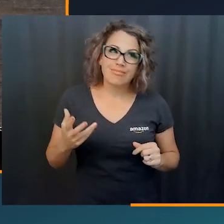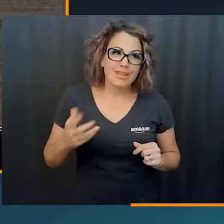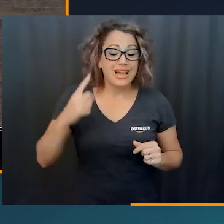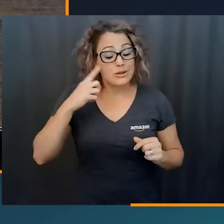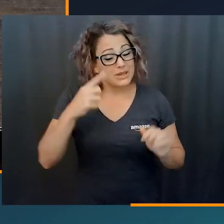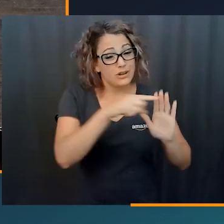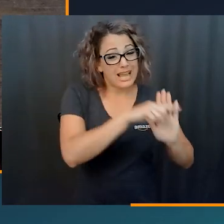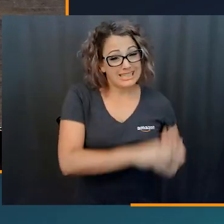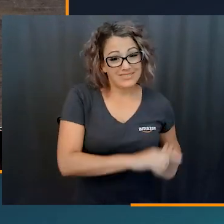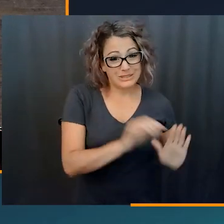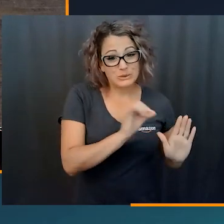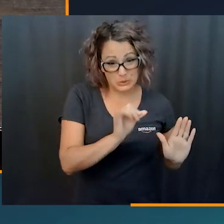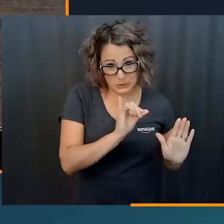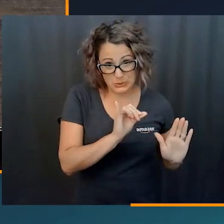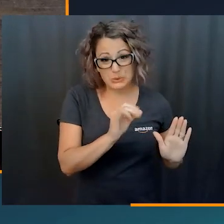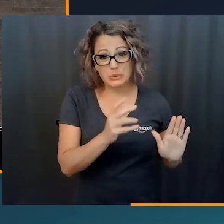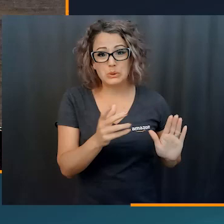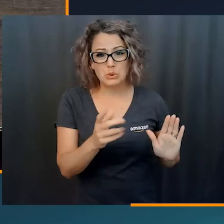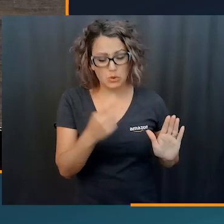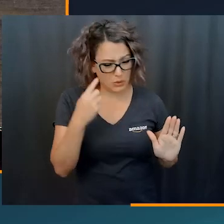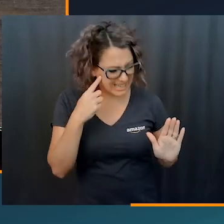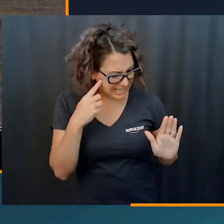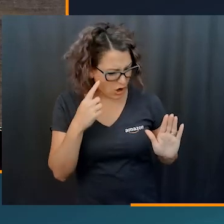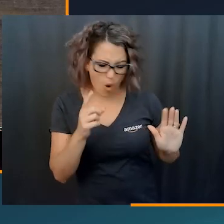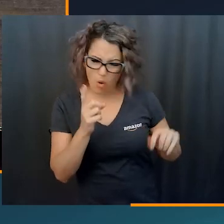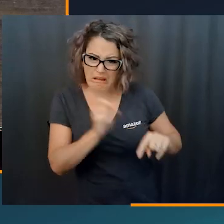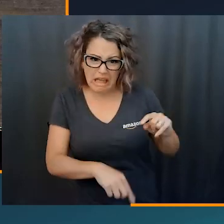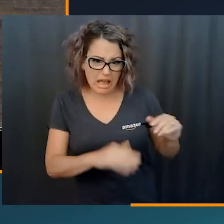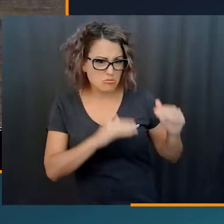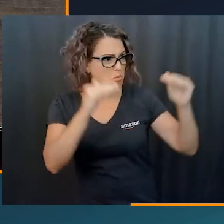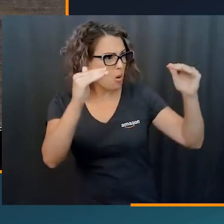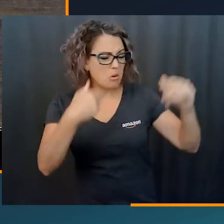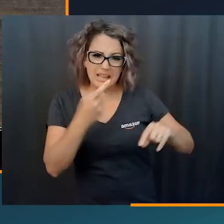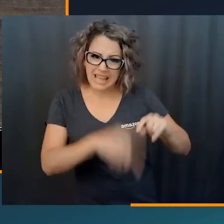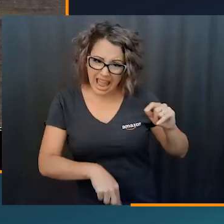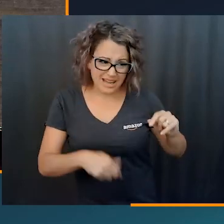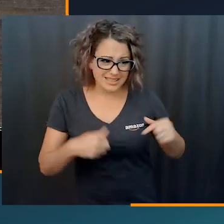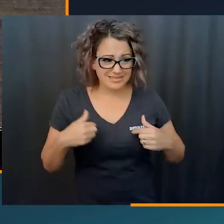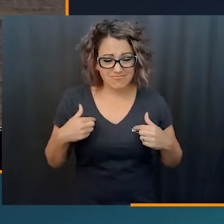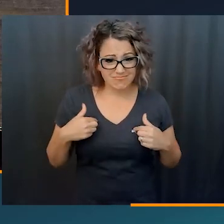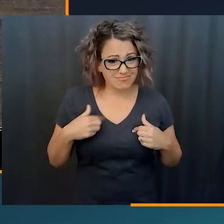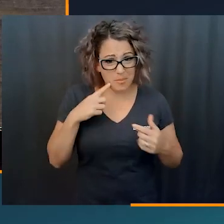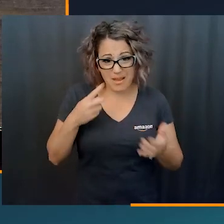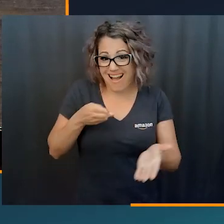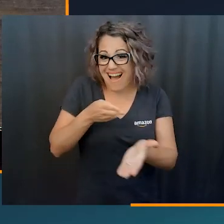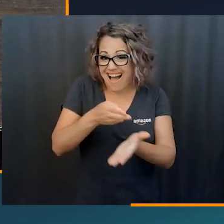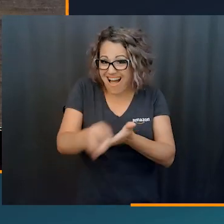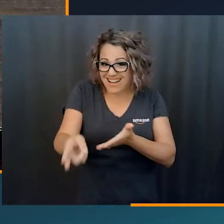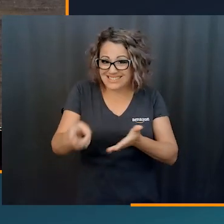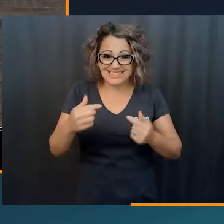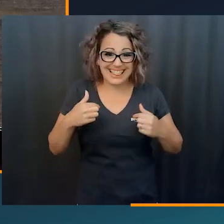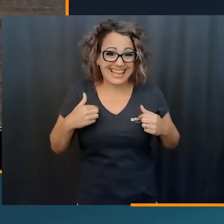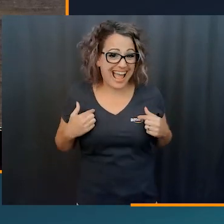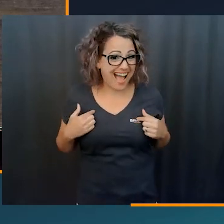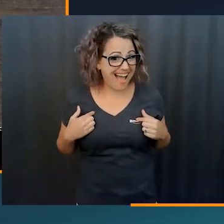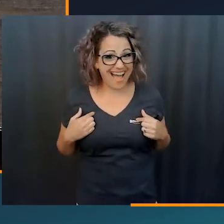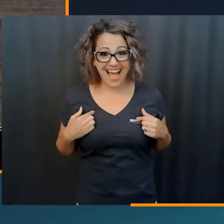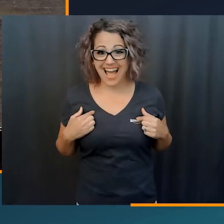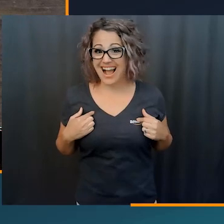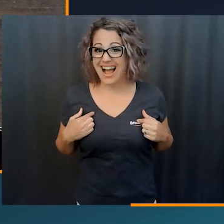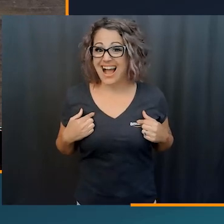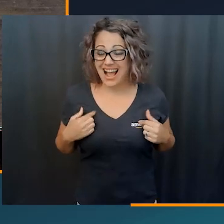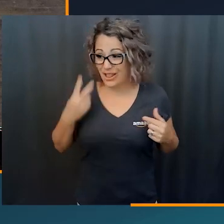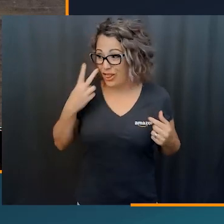there's a lot of negativity, right? But we're surrounding, you know, there's, there's no way to promote or, you know, and, and I, I would,